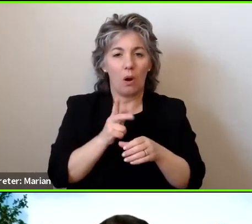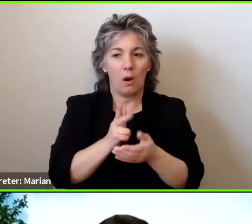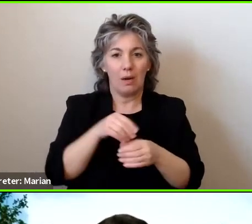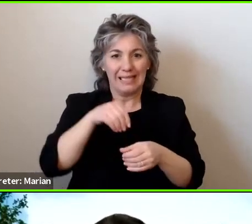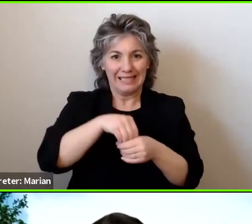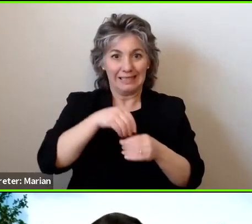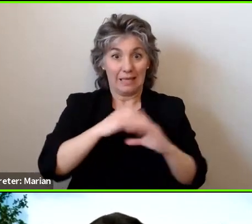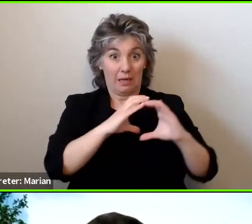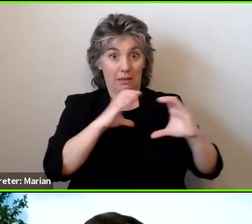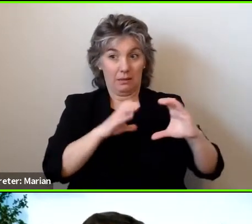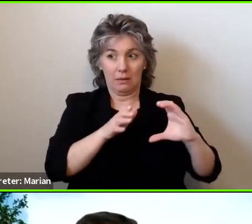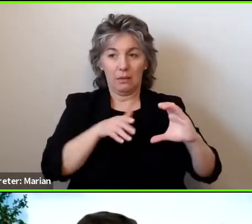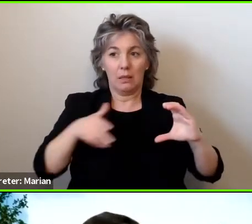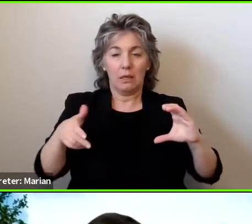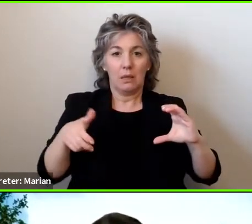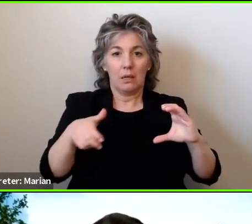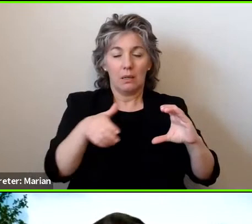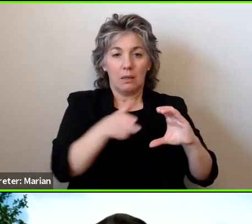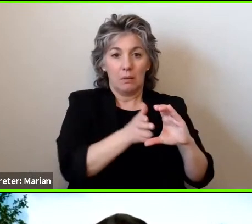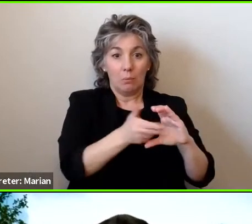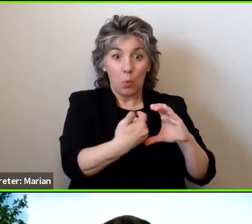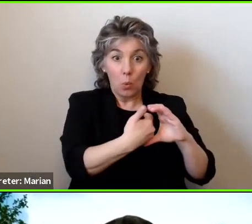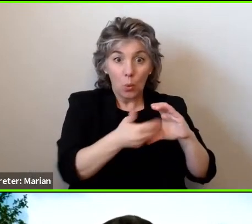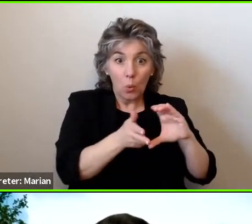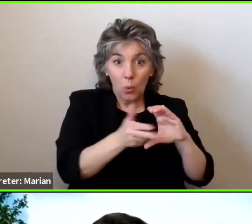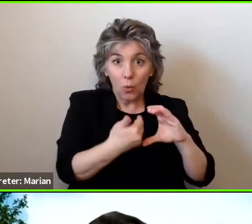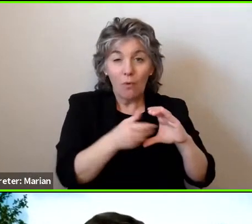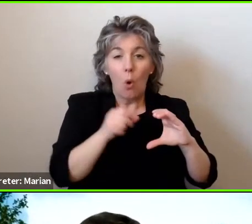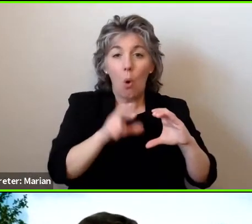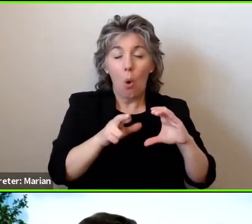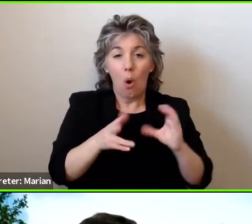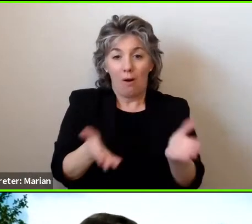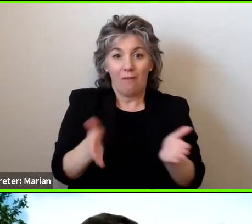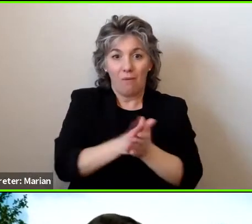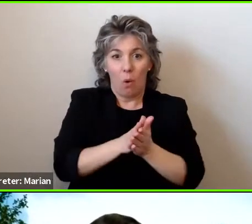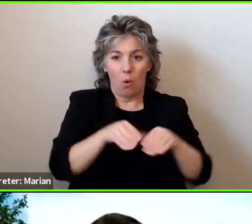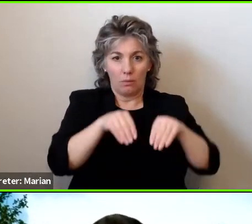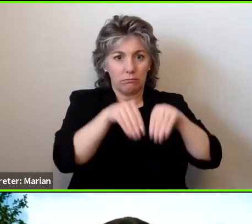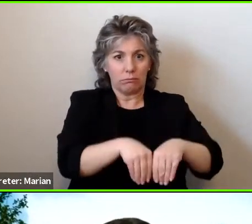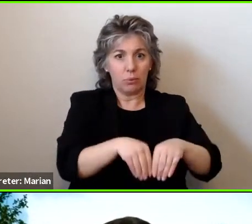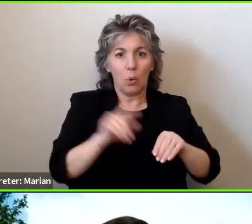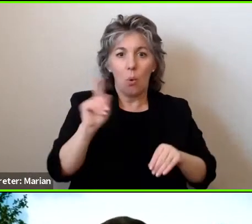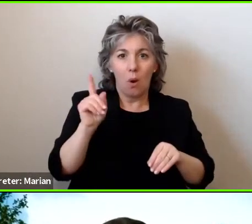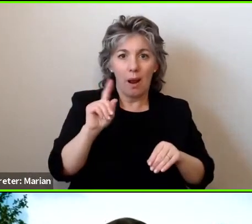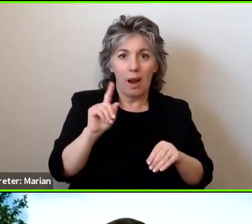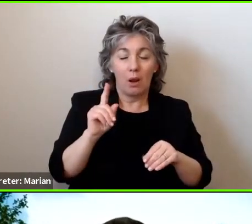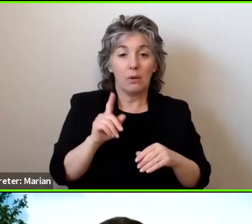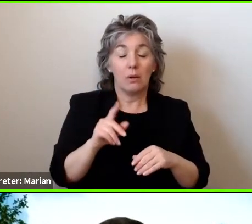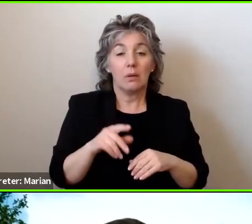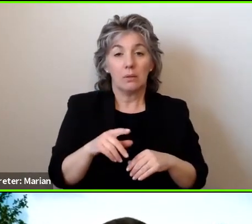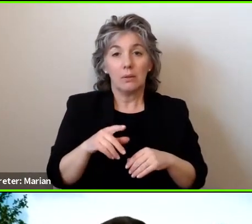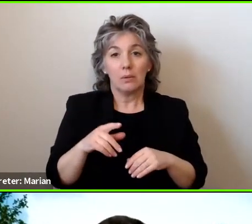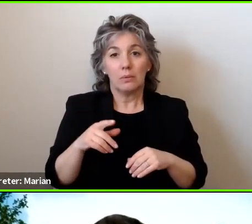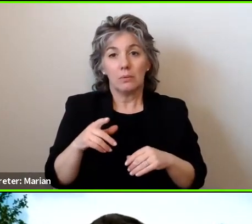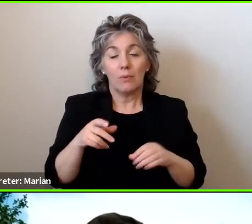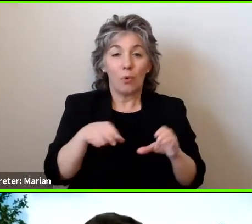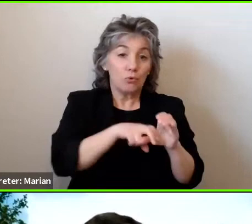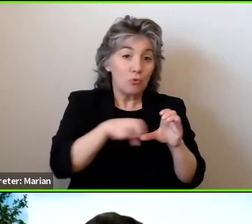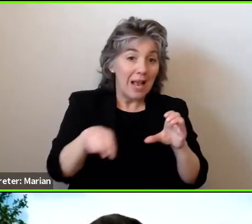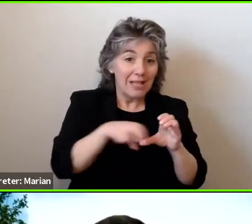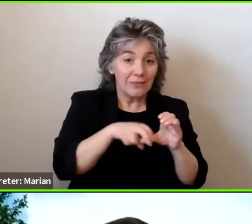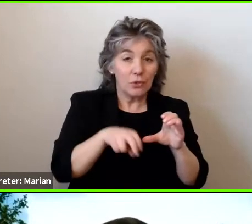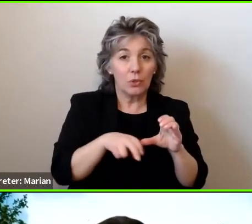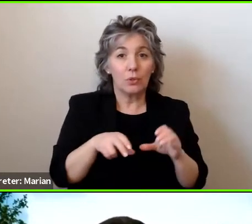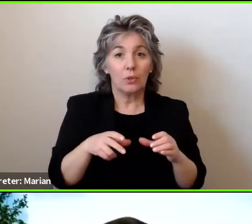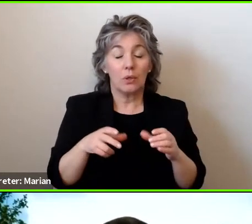and figuring out how best to store their wheelchair. And someone transfers in terms of using the ramps, which is what we were, in a sense, charged